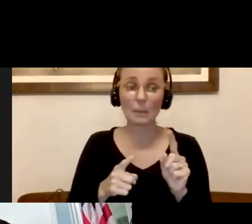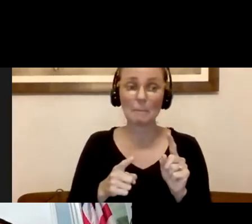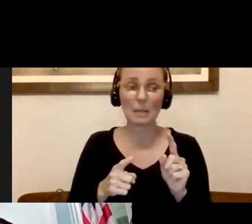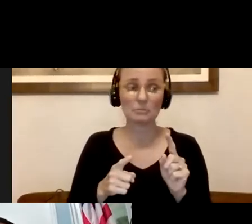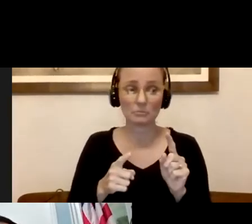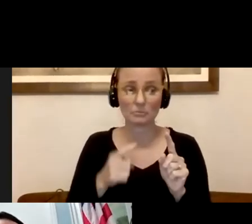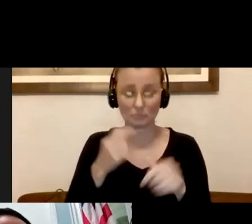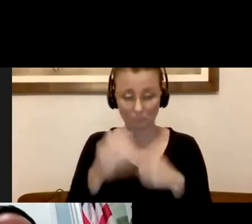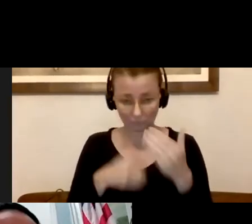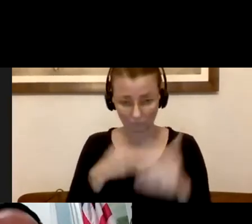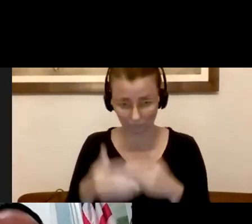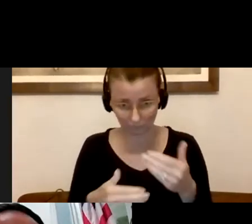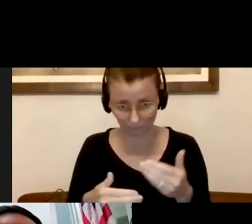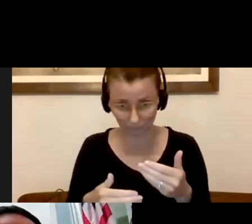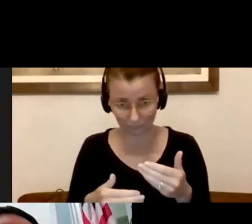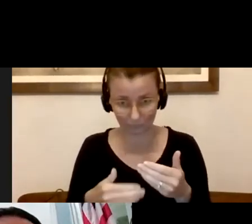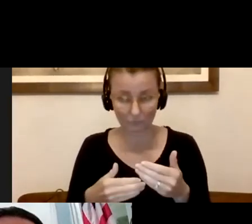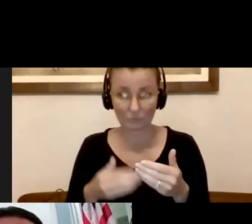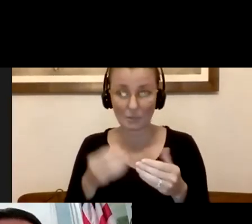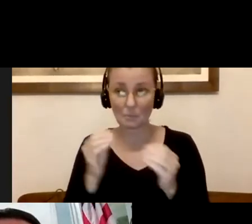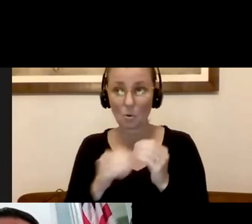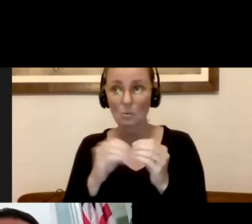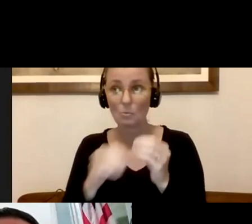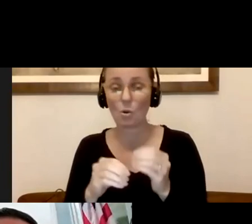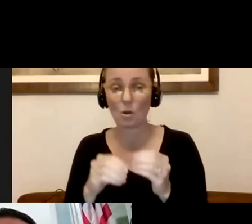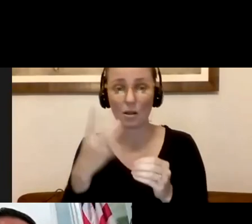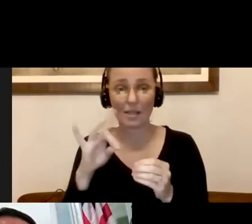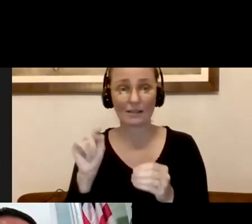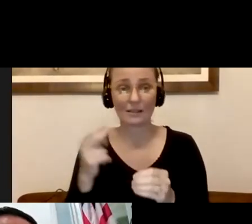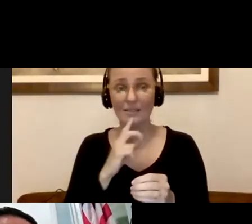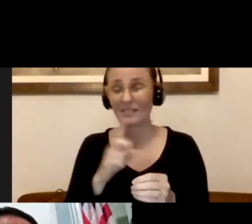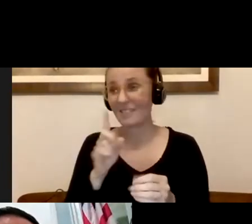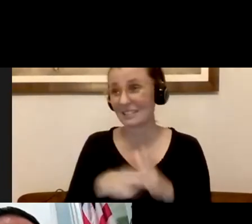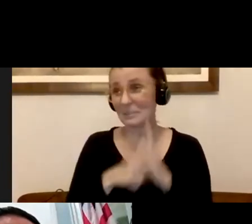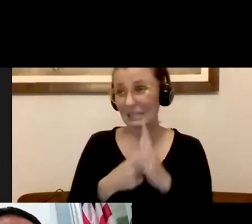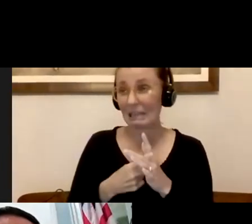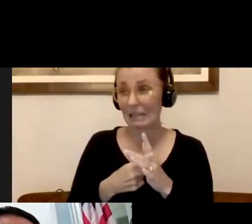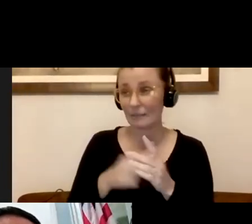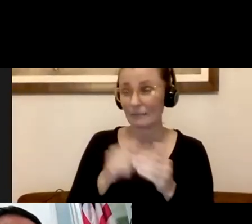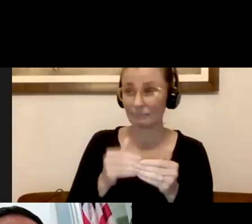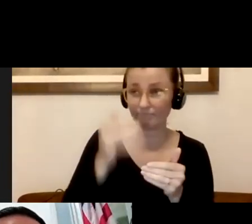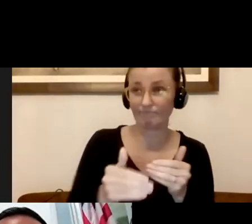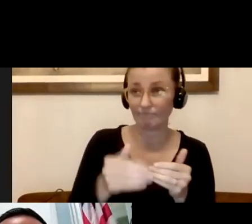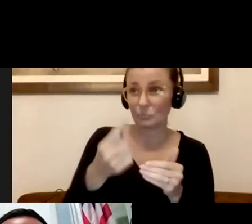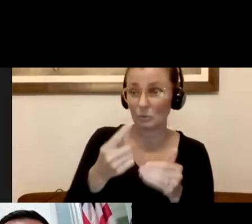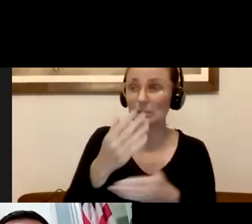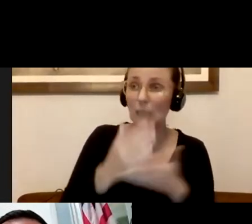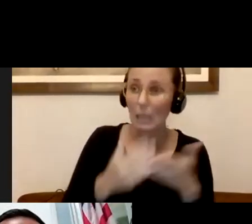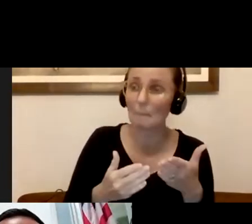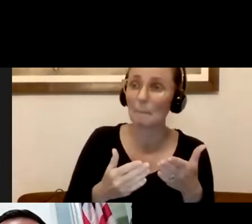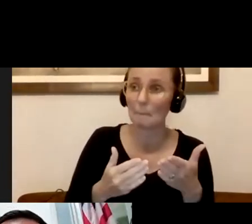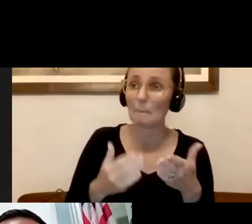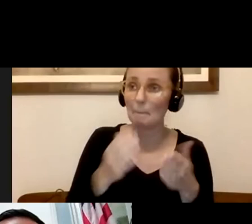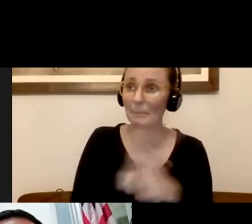we'll hear more on the 18th, there will be in phase one, that's the beginning of phase one, it appears, some sectors of the economy that open. And with